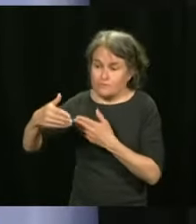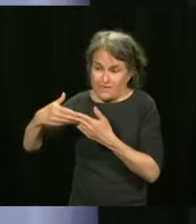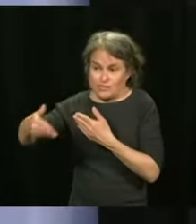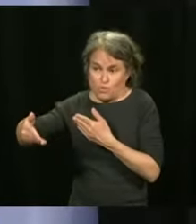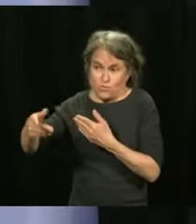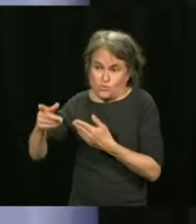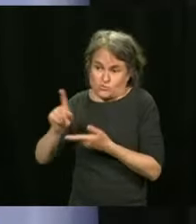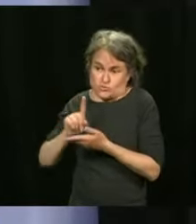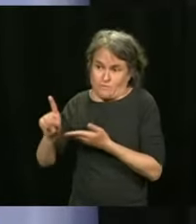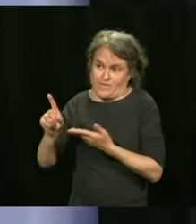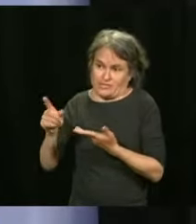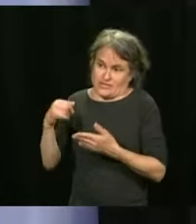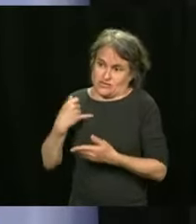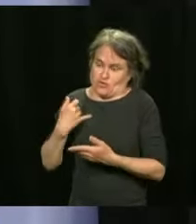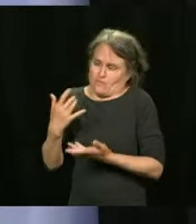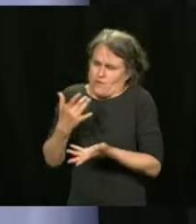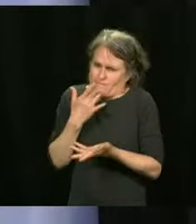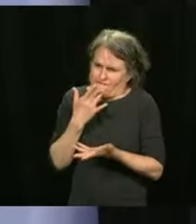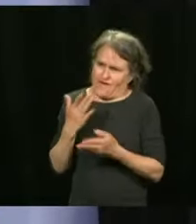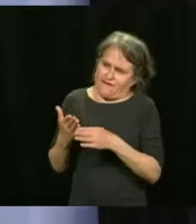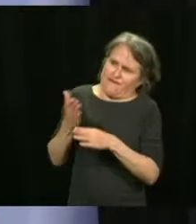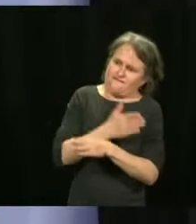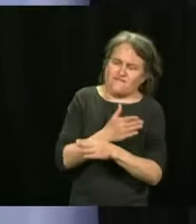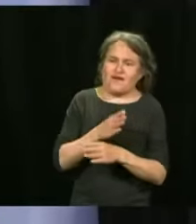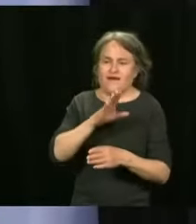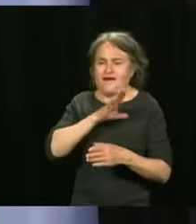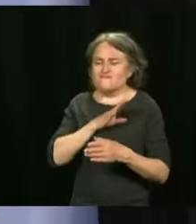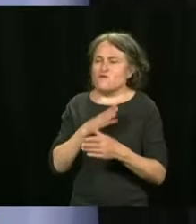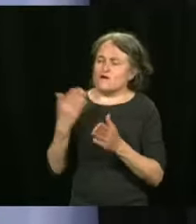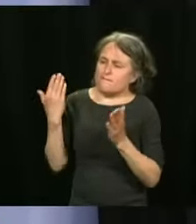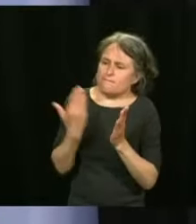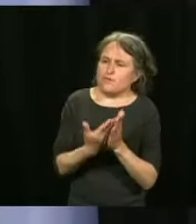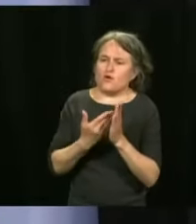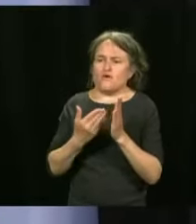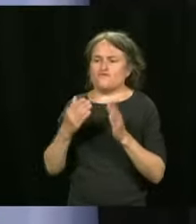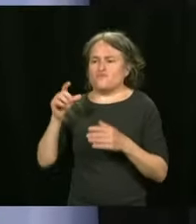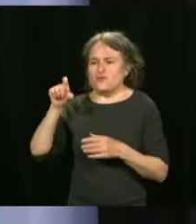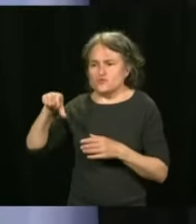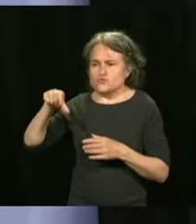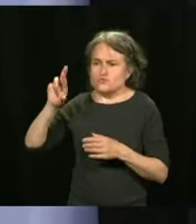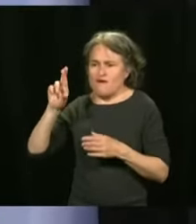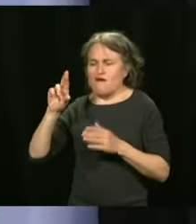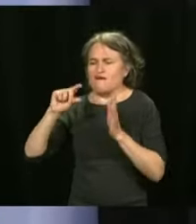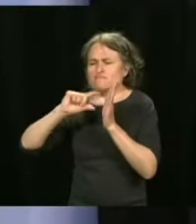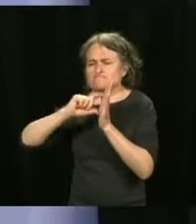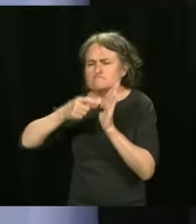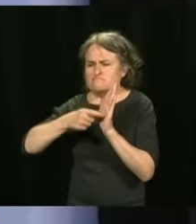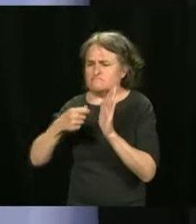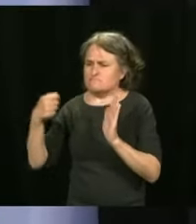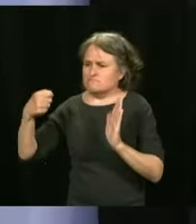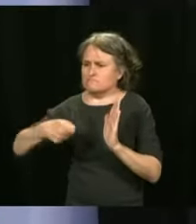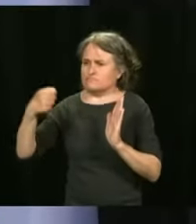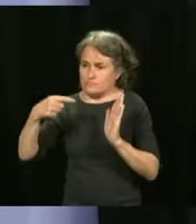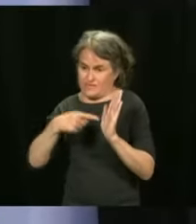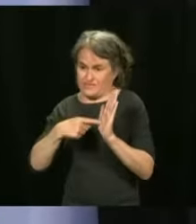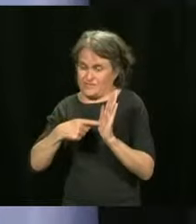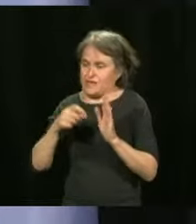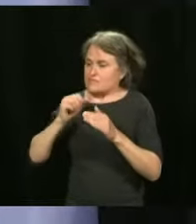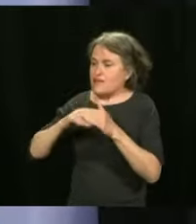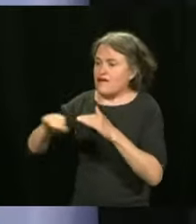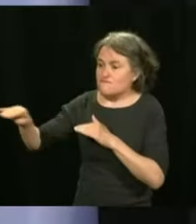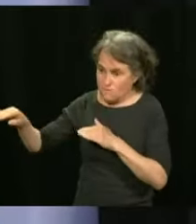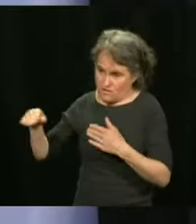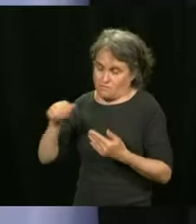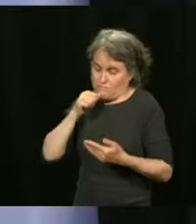be that proof. It will be available and we will work on using it in the right way, but it will be